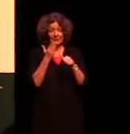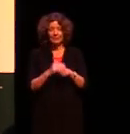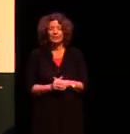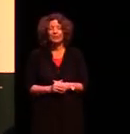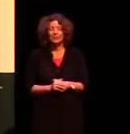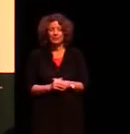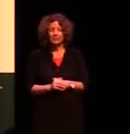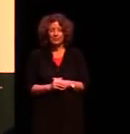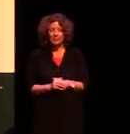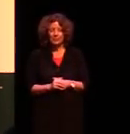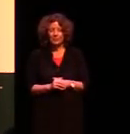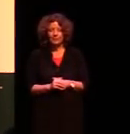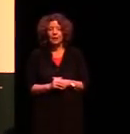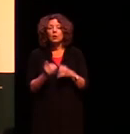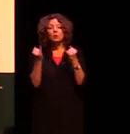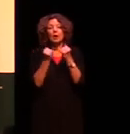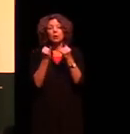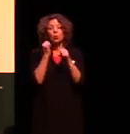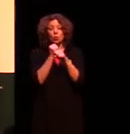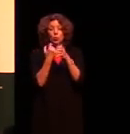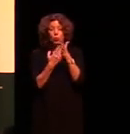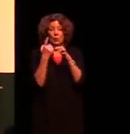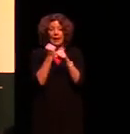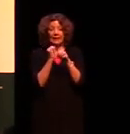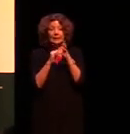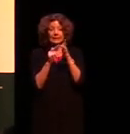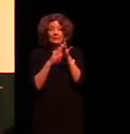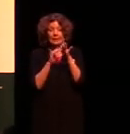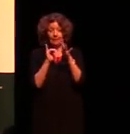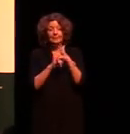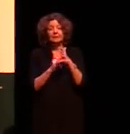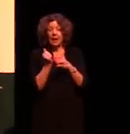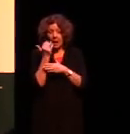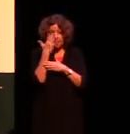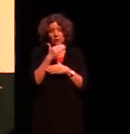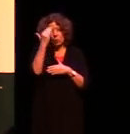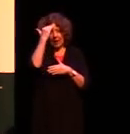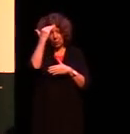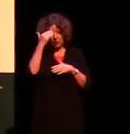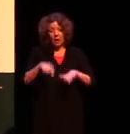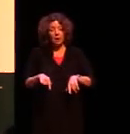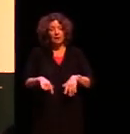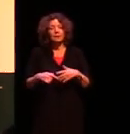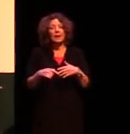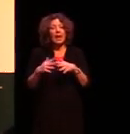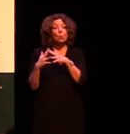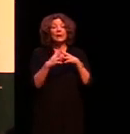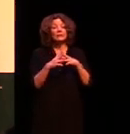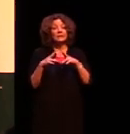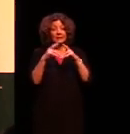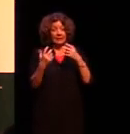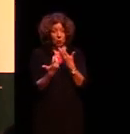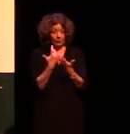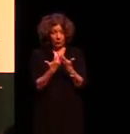to Uncle Greg Sims, who is an Aboriginal elder on campus at Western Sydney University